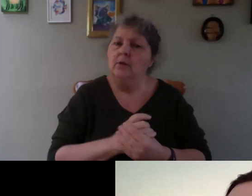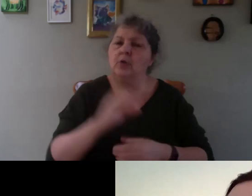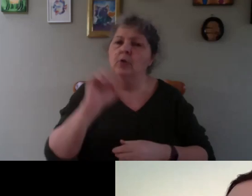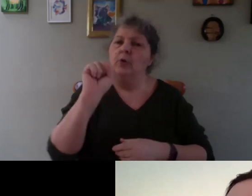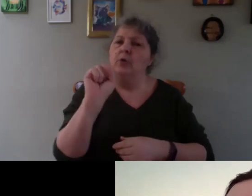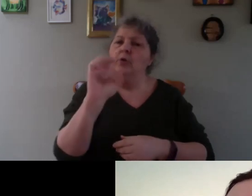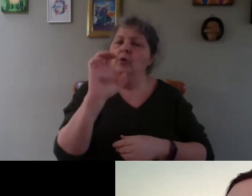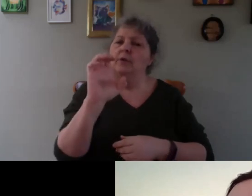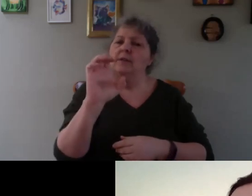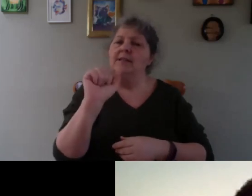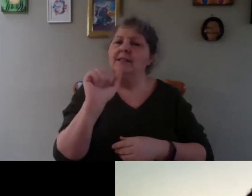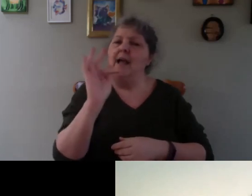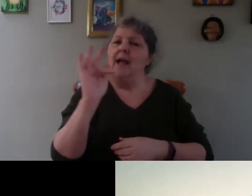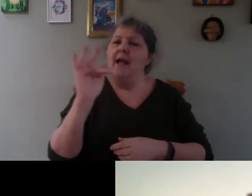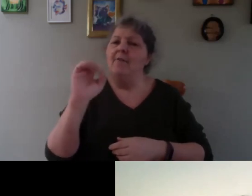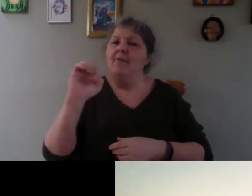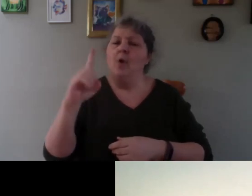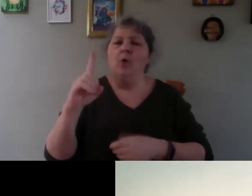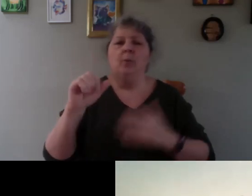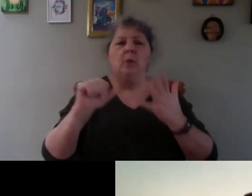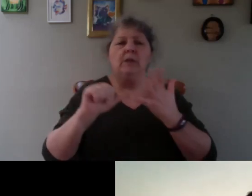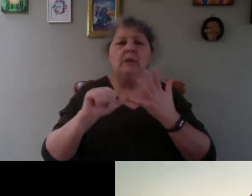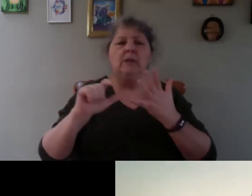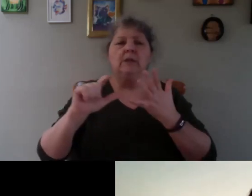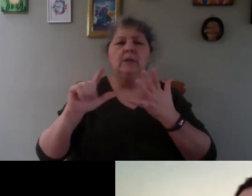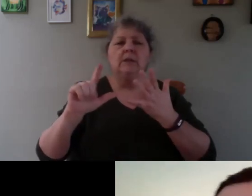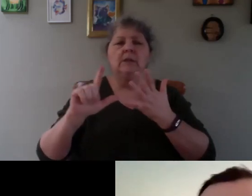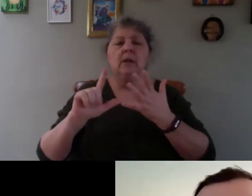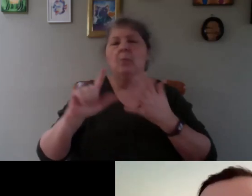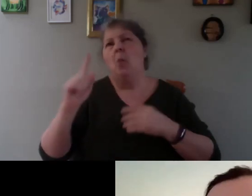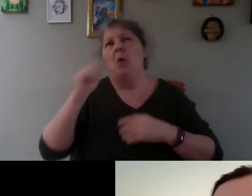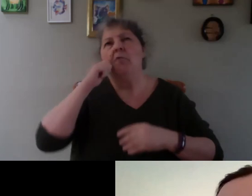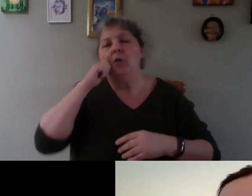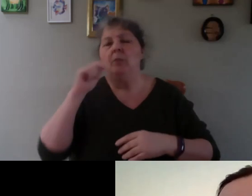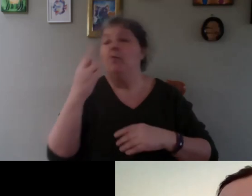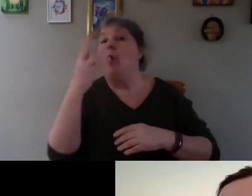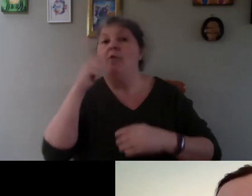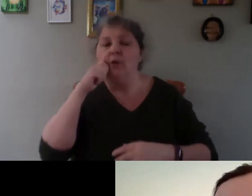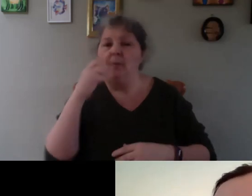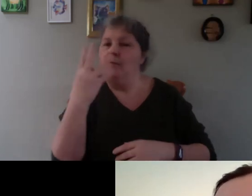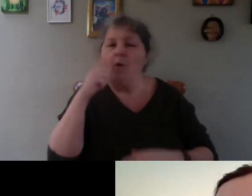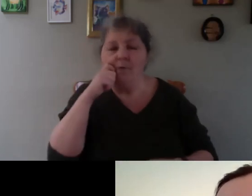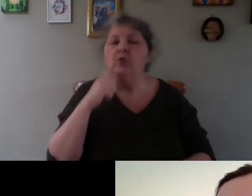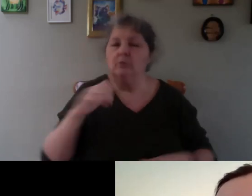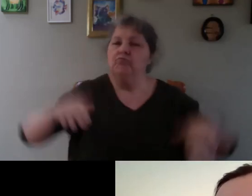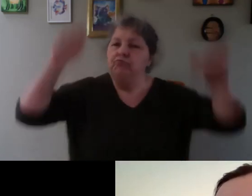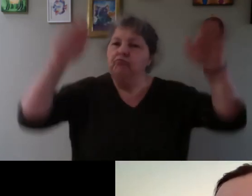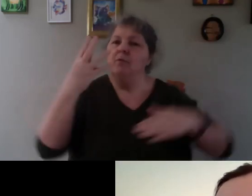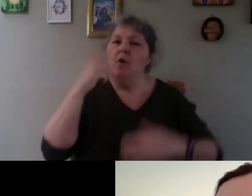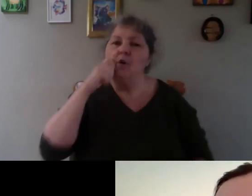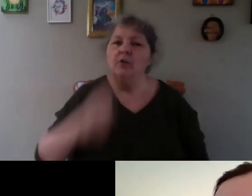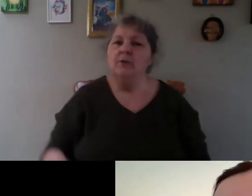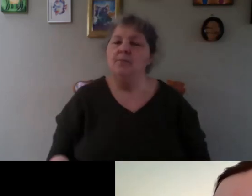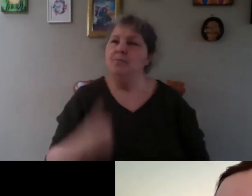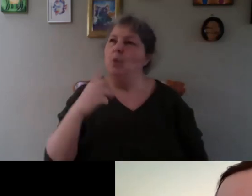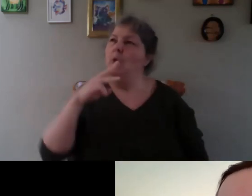planks yes yes yes I think they're about six I think it's four foot four foot okay four foot yeah one one